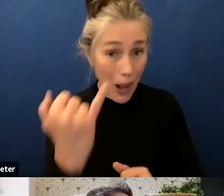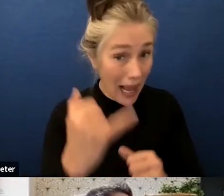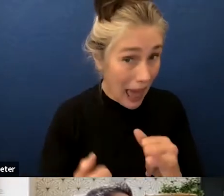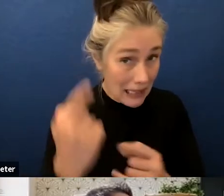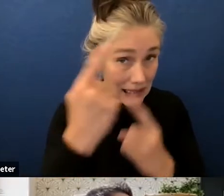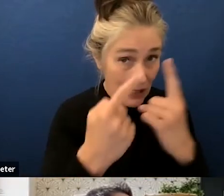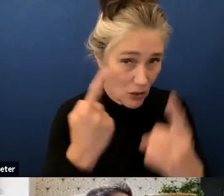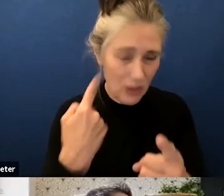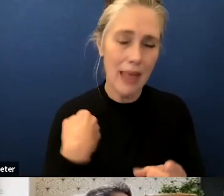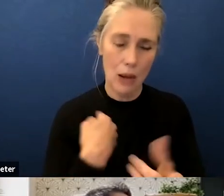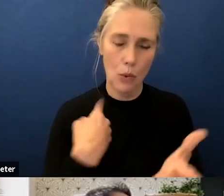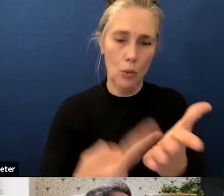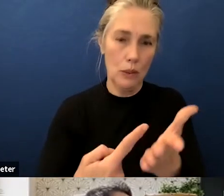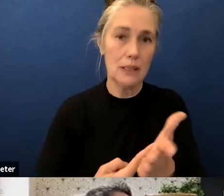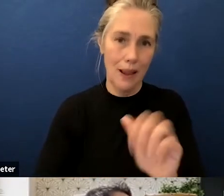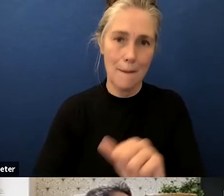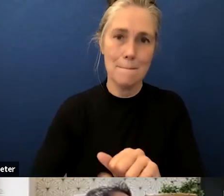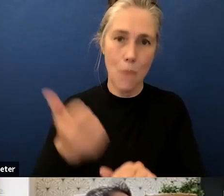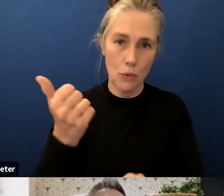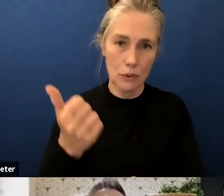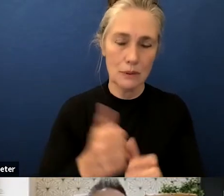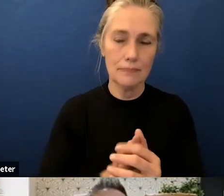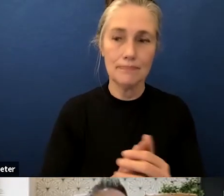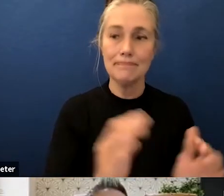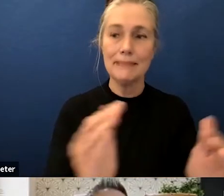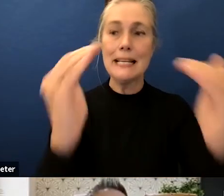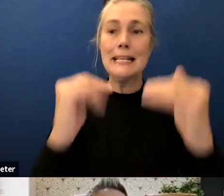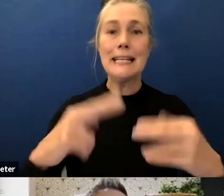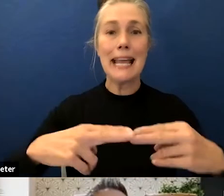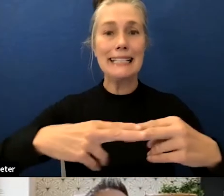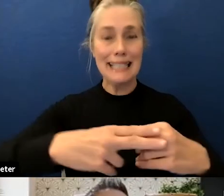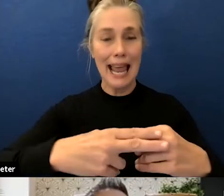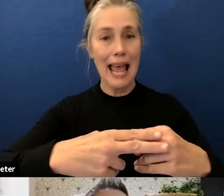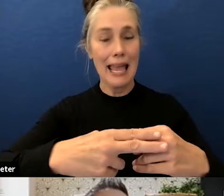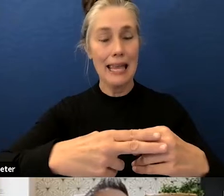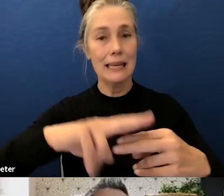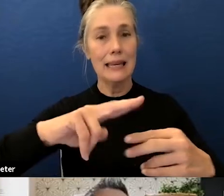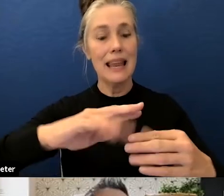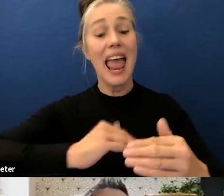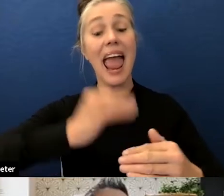if you want to go um next slide and then the one after